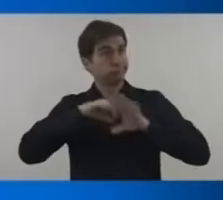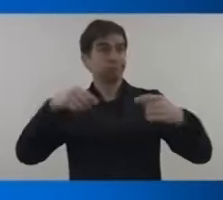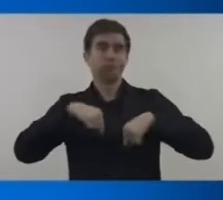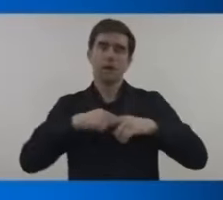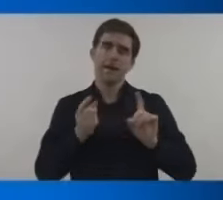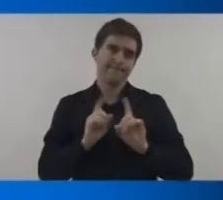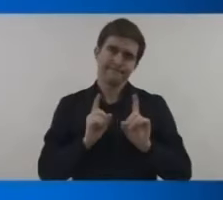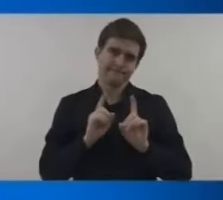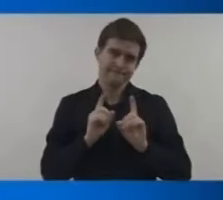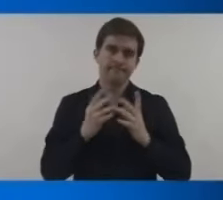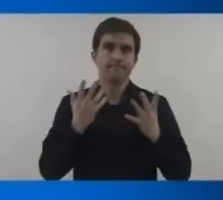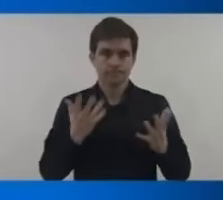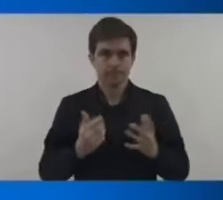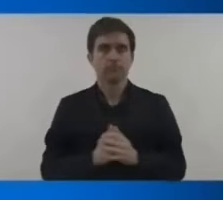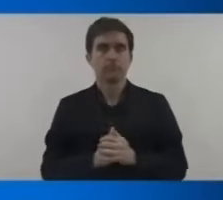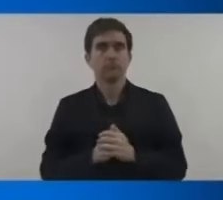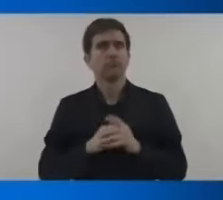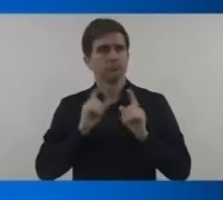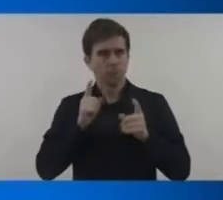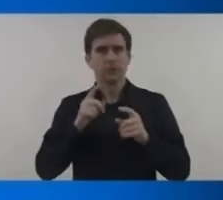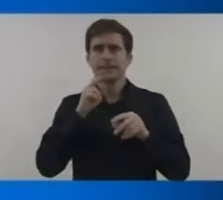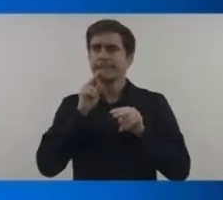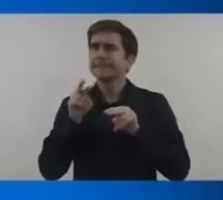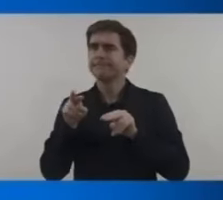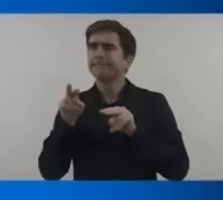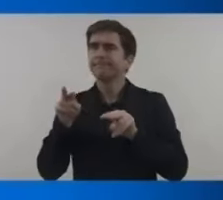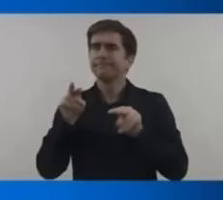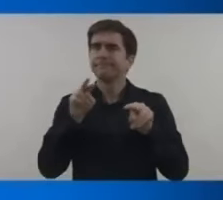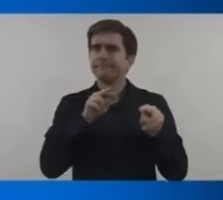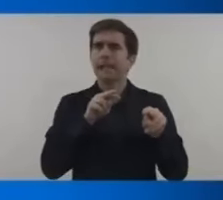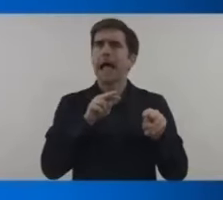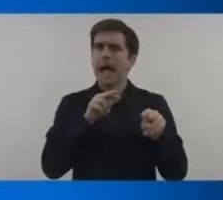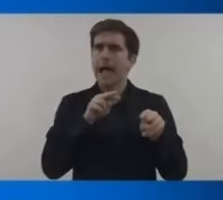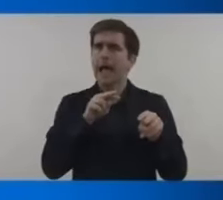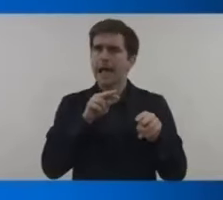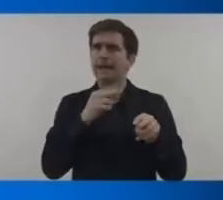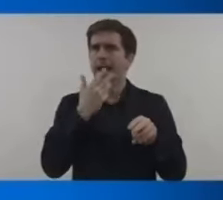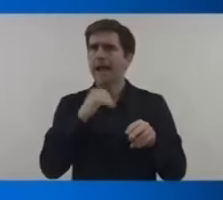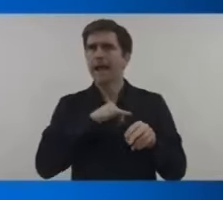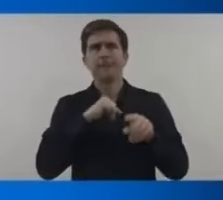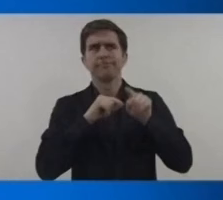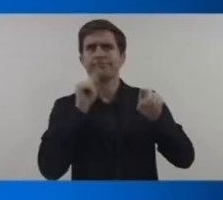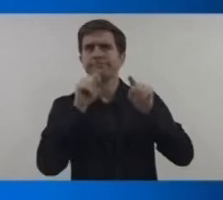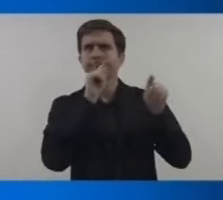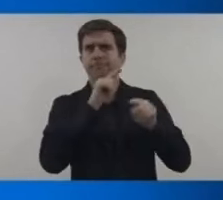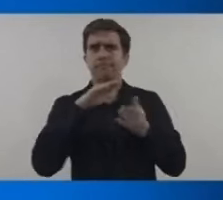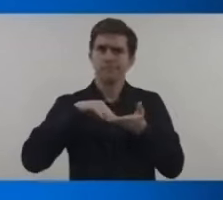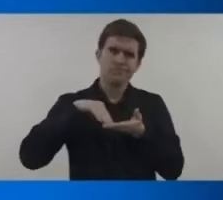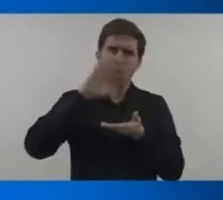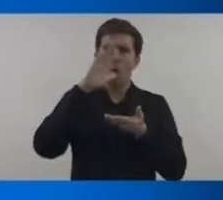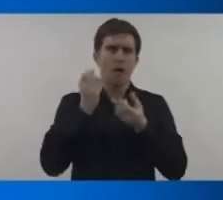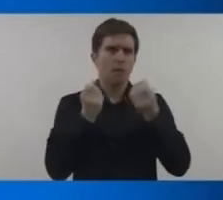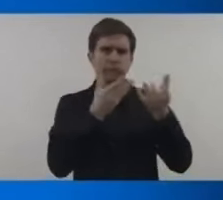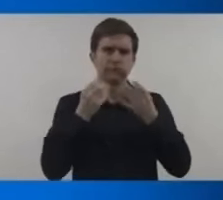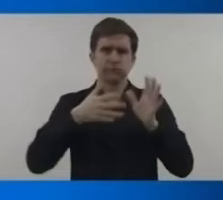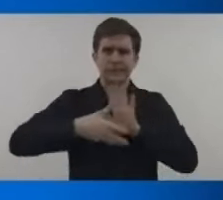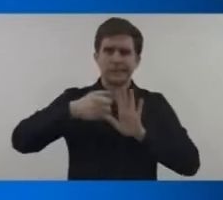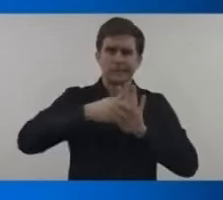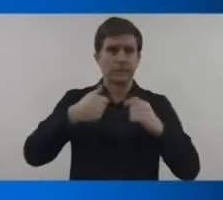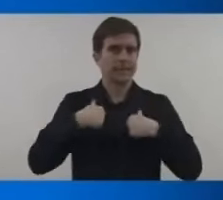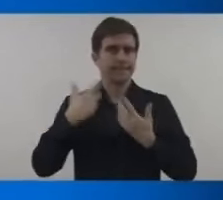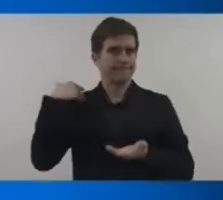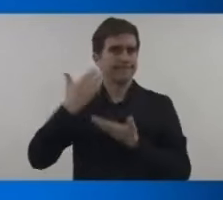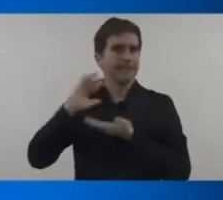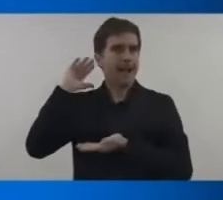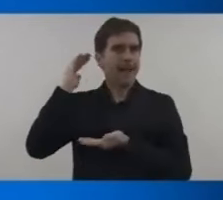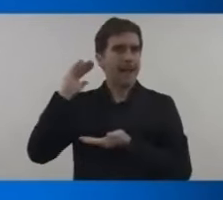speech to the united nations annual climate conference on tuesday he claimed his country had been the target of a well-orchestrated